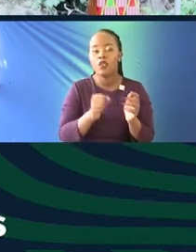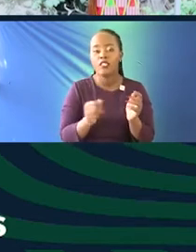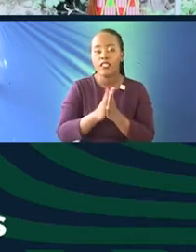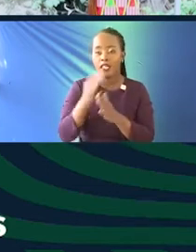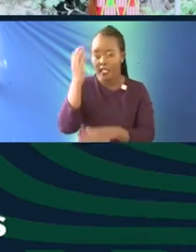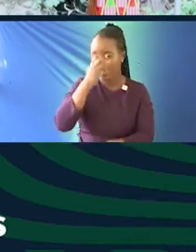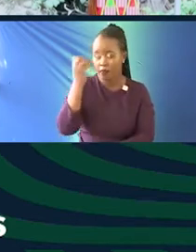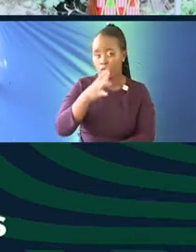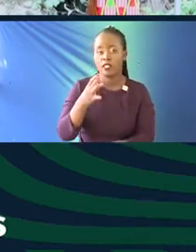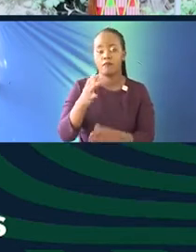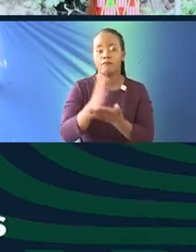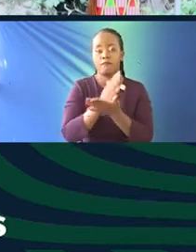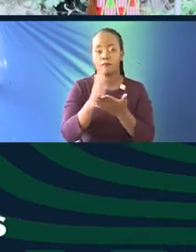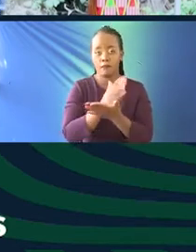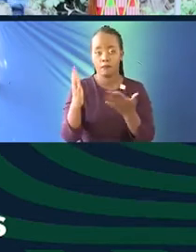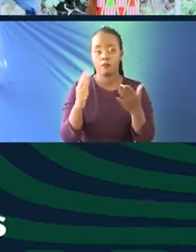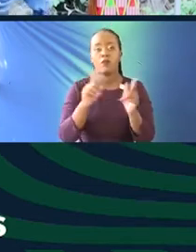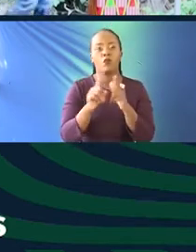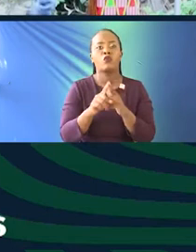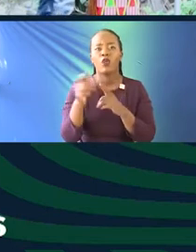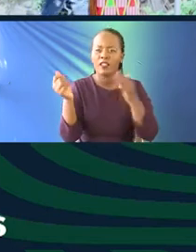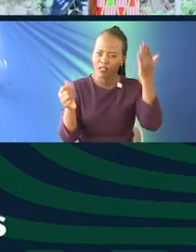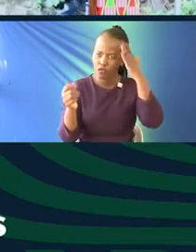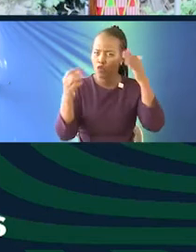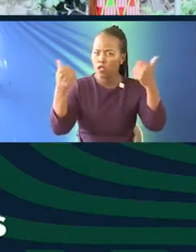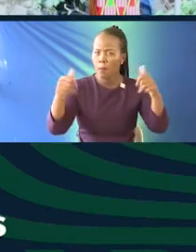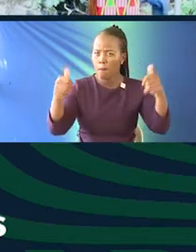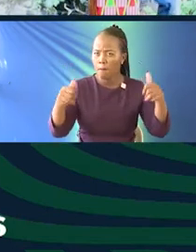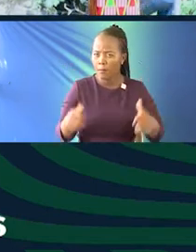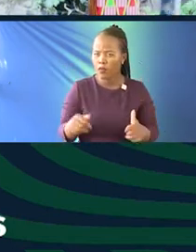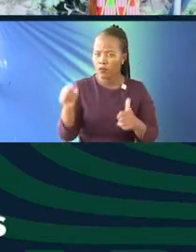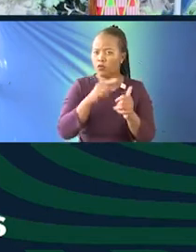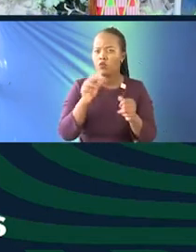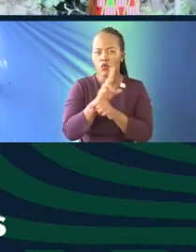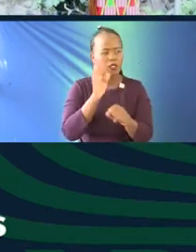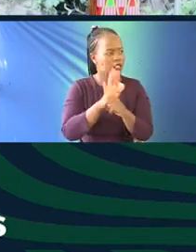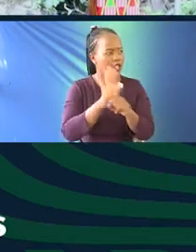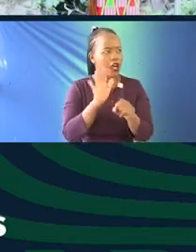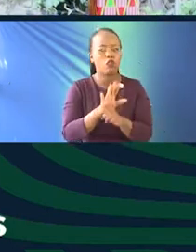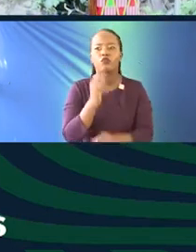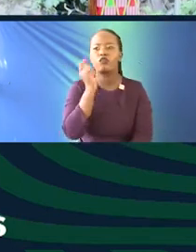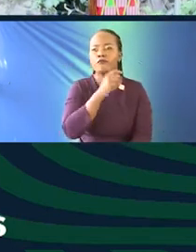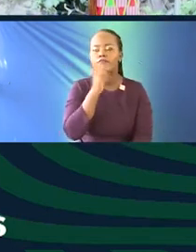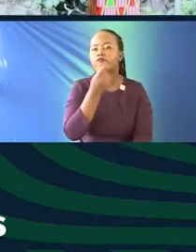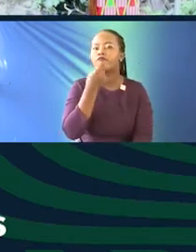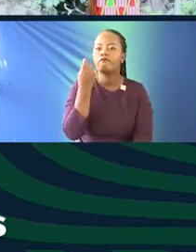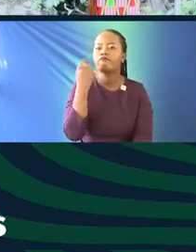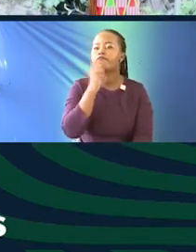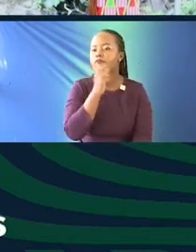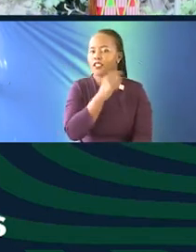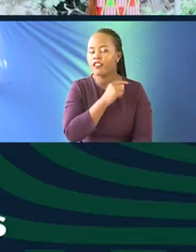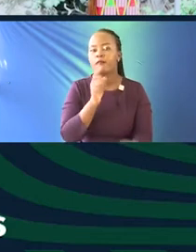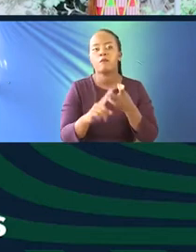the beauty industry quite a bit. I have others not so well known. We use this a lot. It's all over this place. This is used for teeth. We have